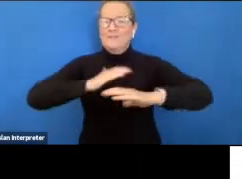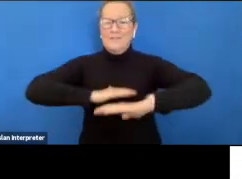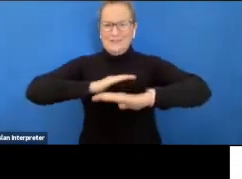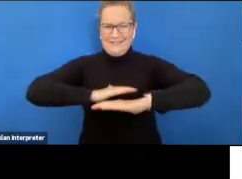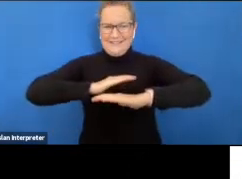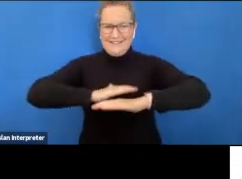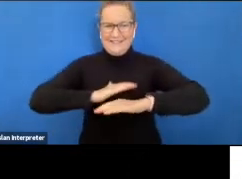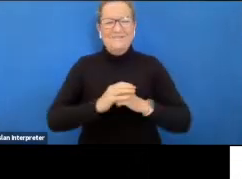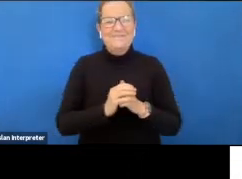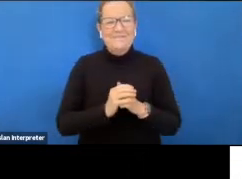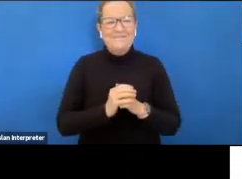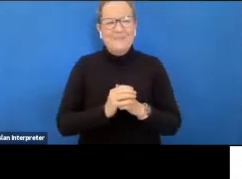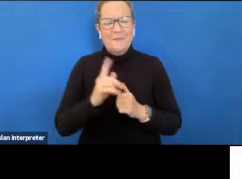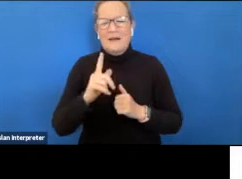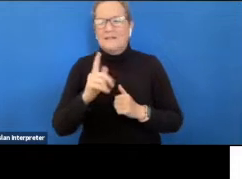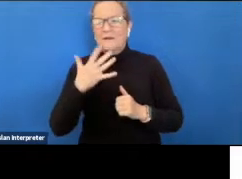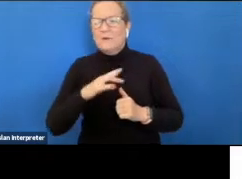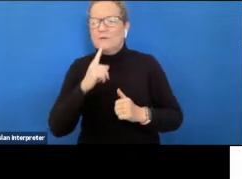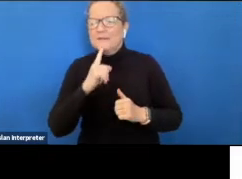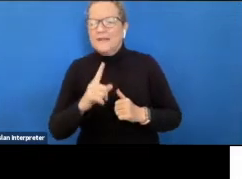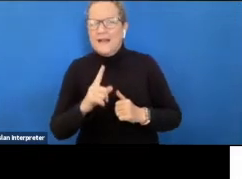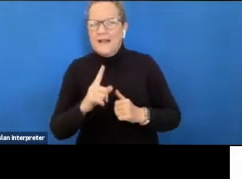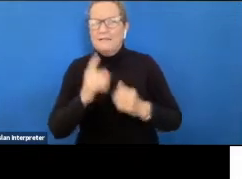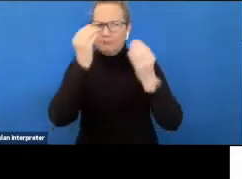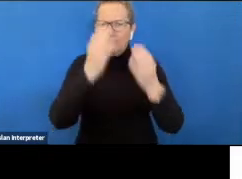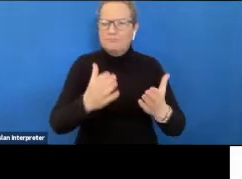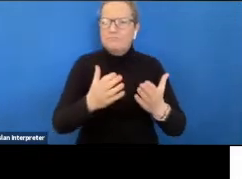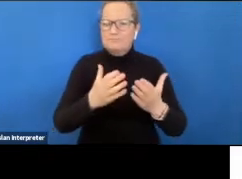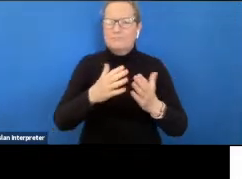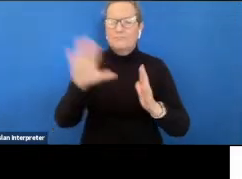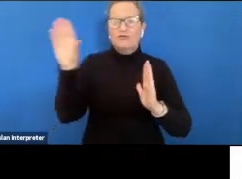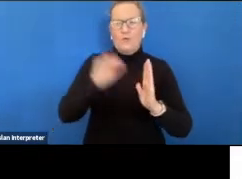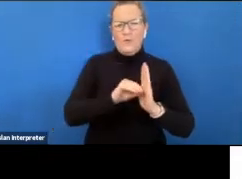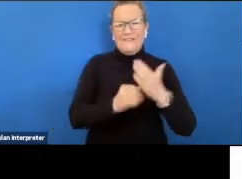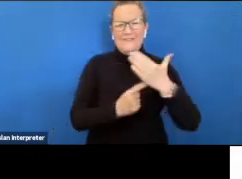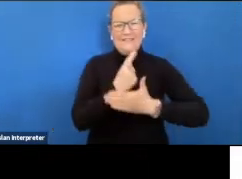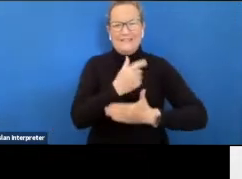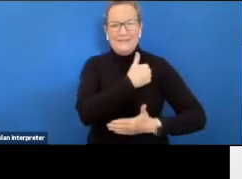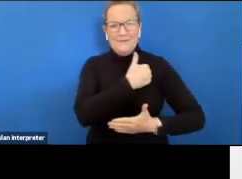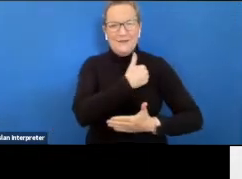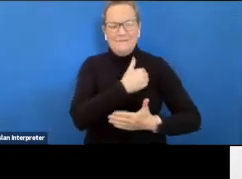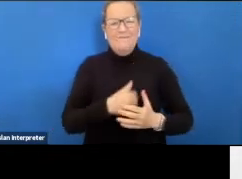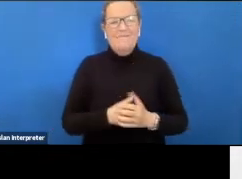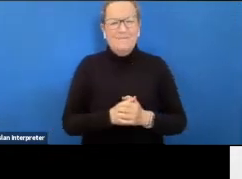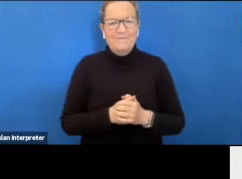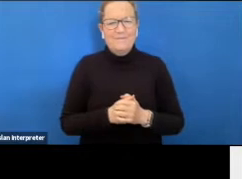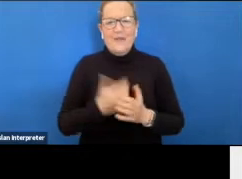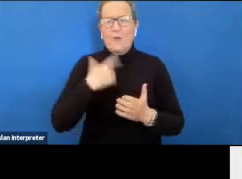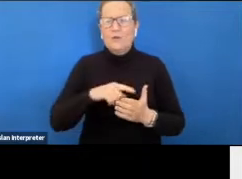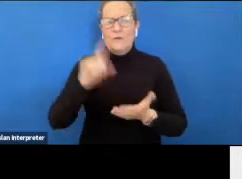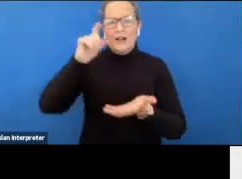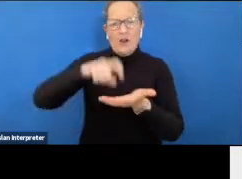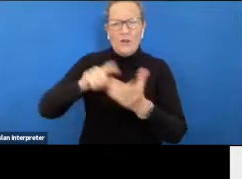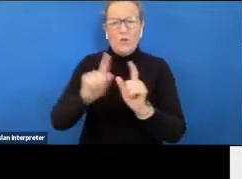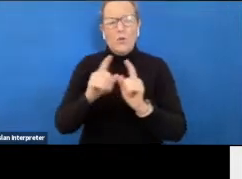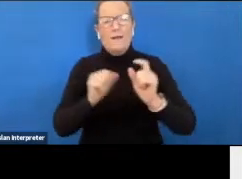for our official welcome to country but i just quickly wanted to make mention of the fact that this event is being recorded this morning and i wanted to